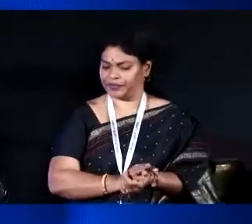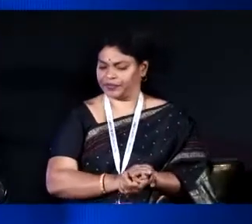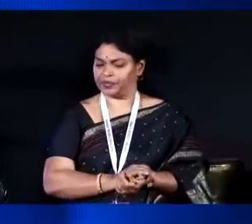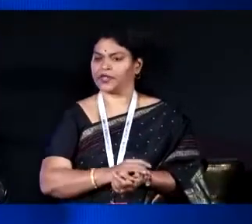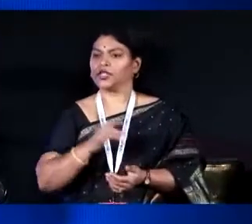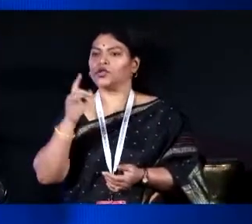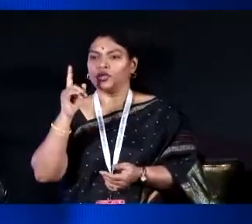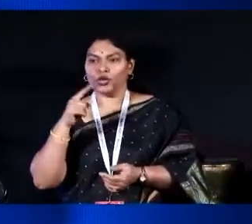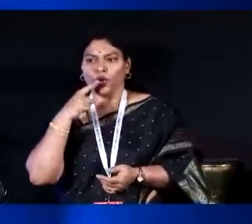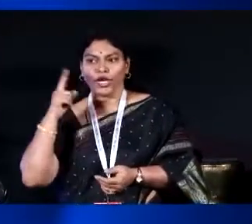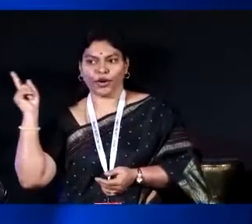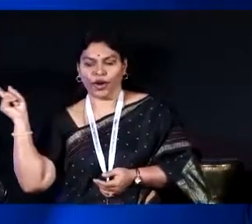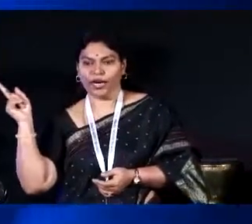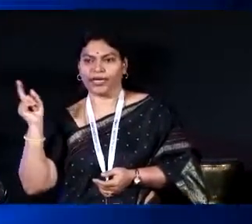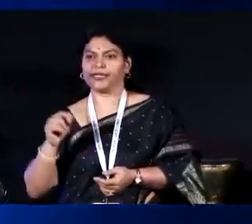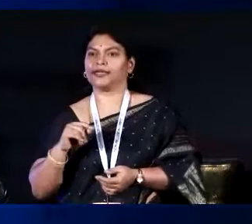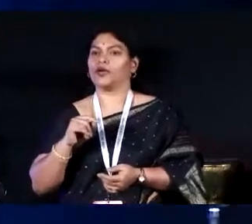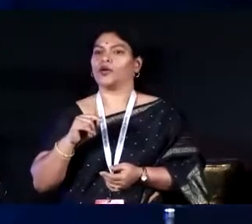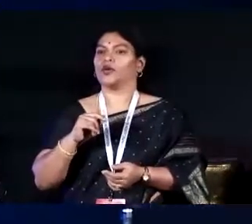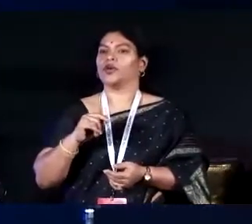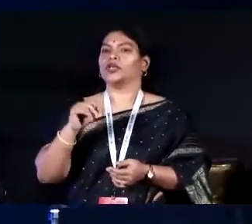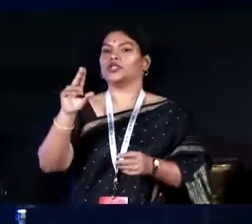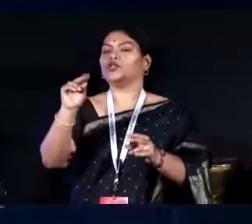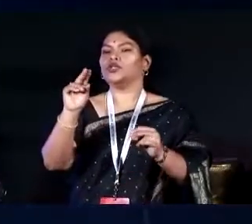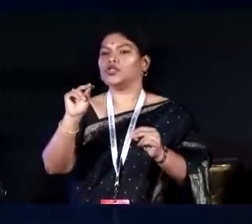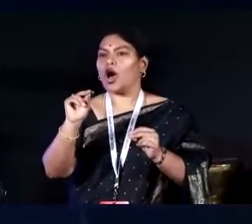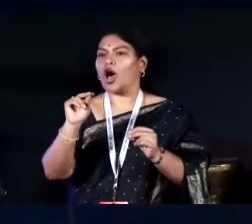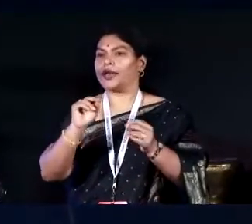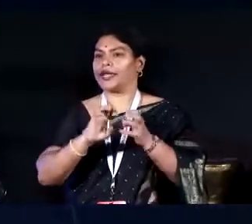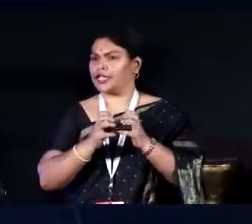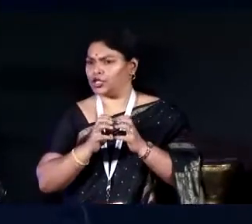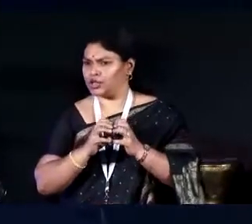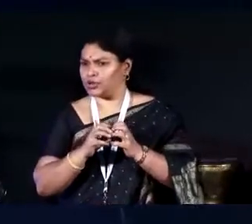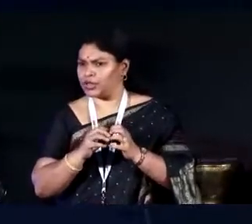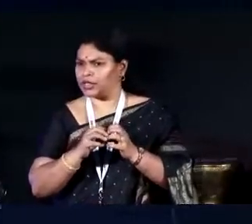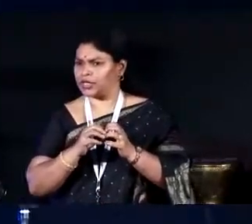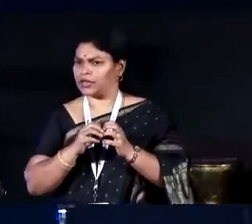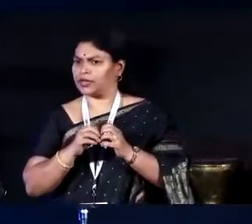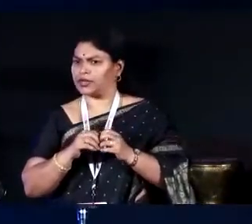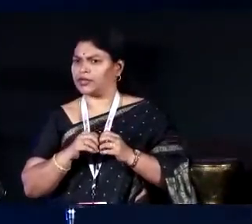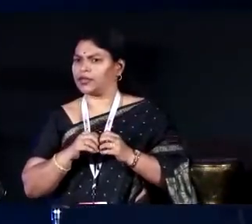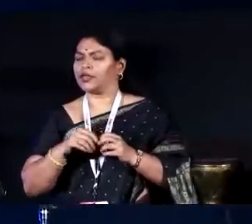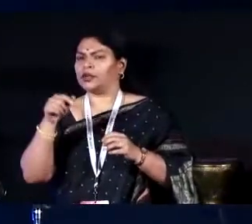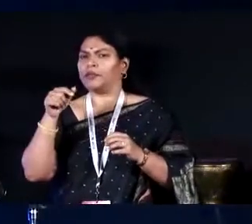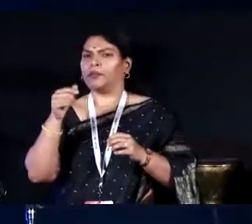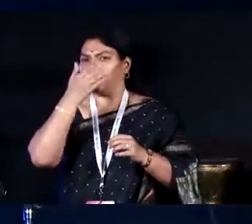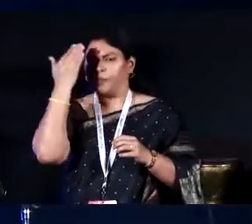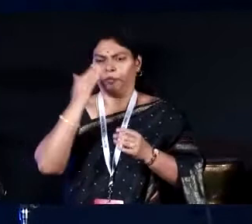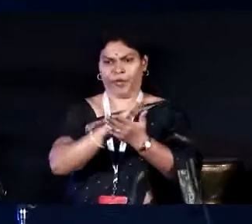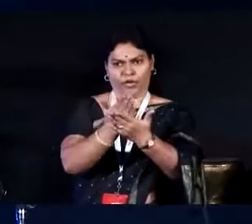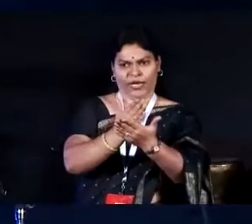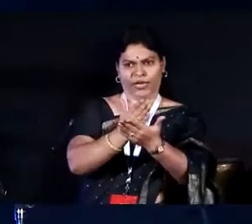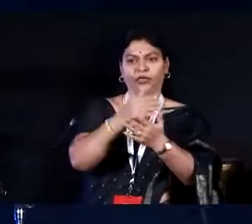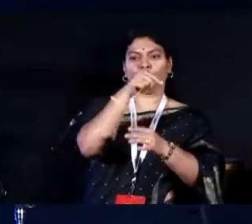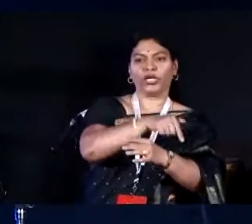So I call it the issue you know the story of non-issues, the non-issues which we will be discussing today and tomorrow in any case in